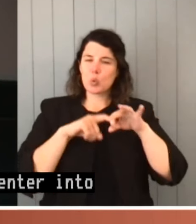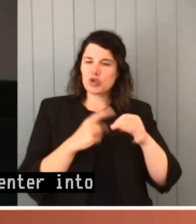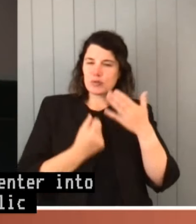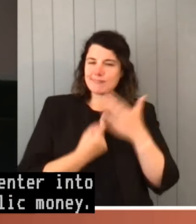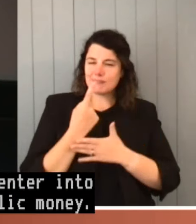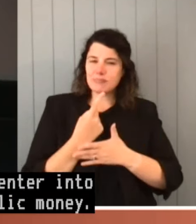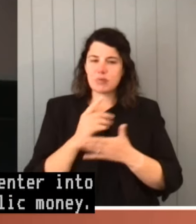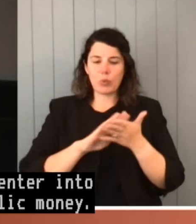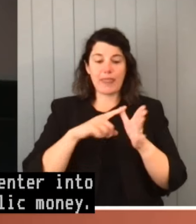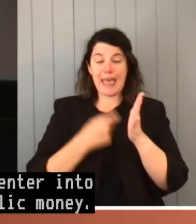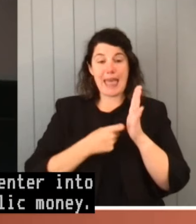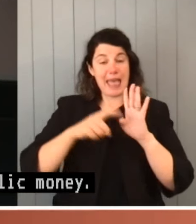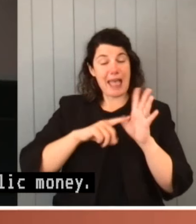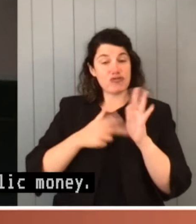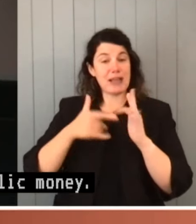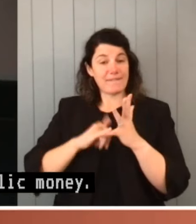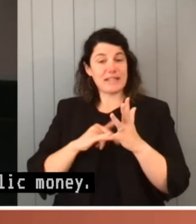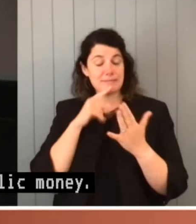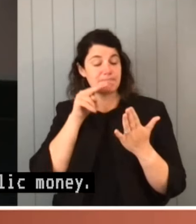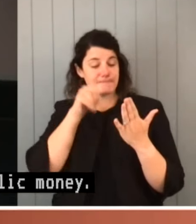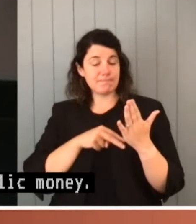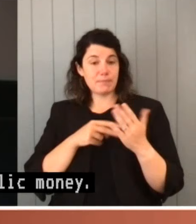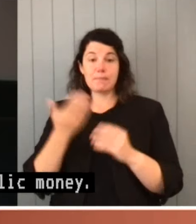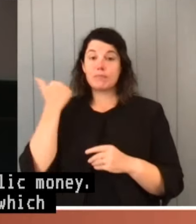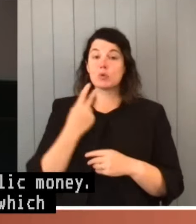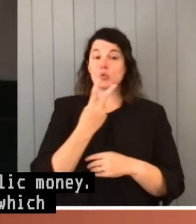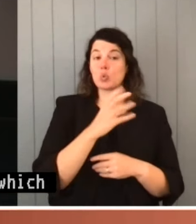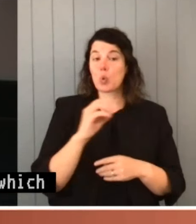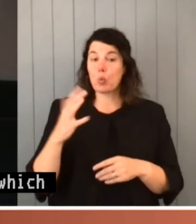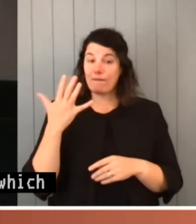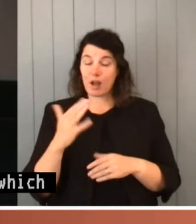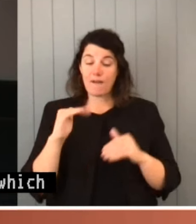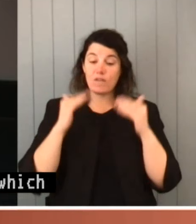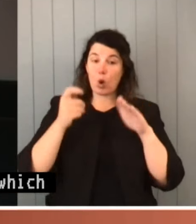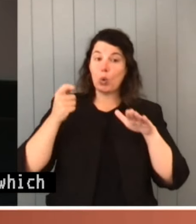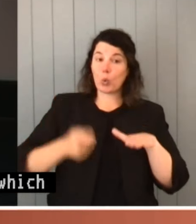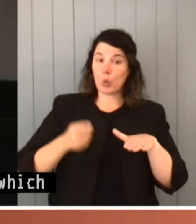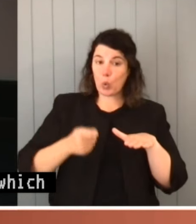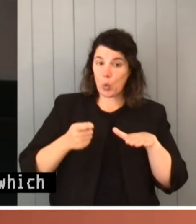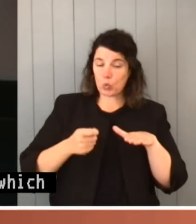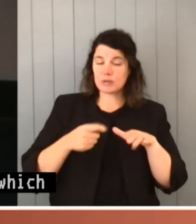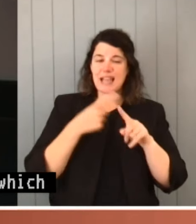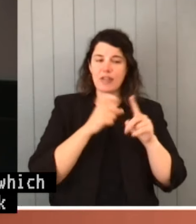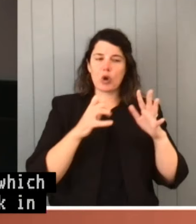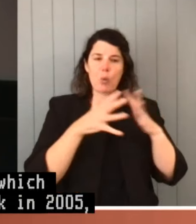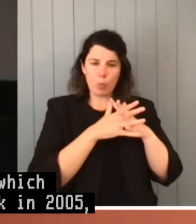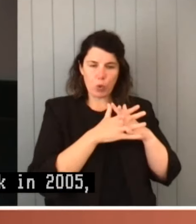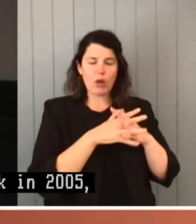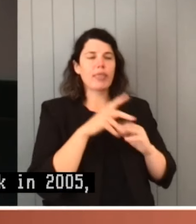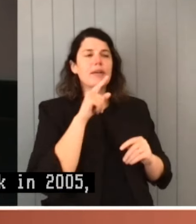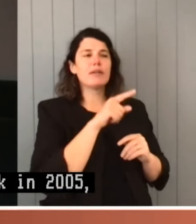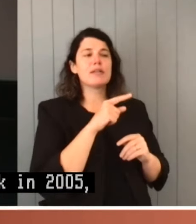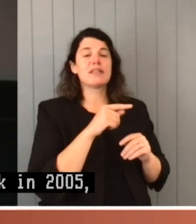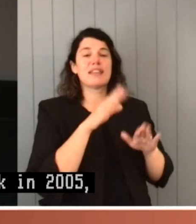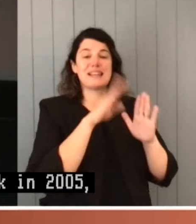Evans. Back in 2005, the High Court in Combe and the Commonwealth held that the government's industrial